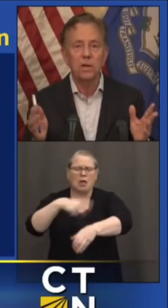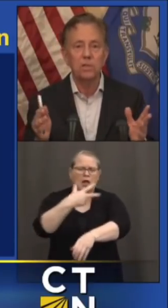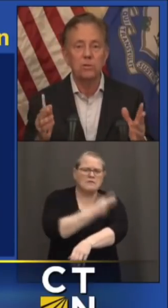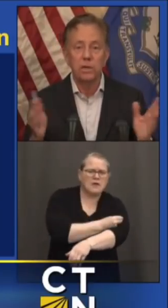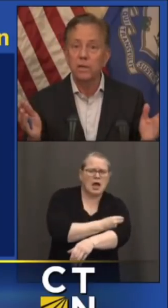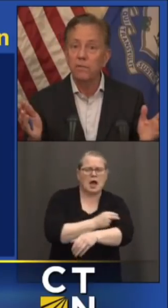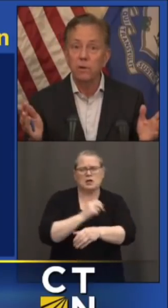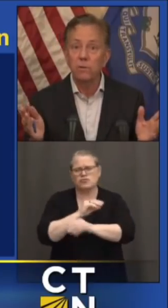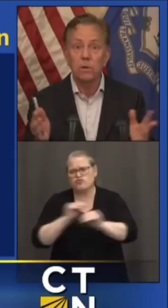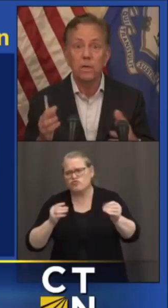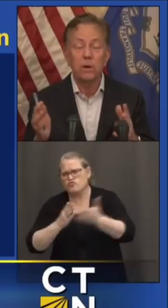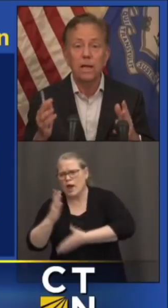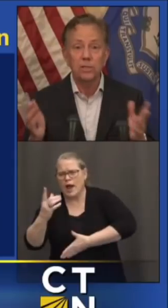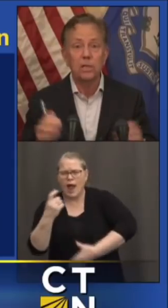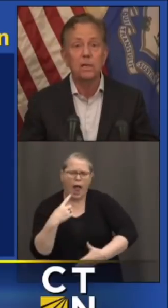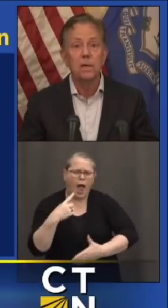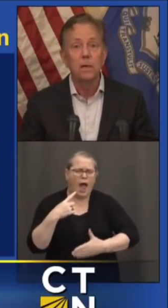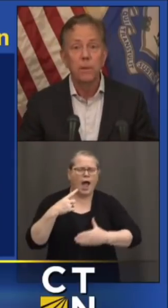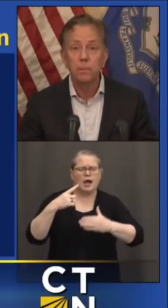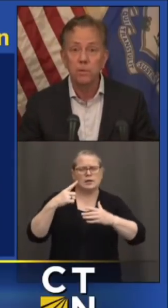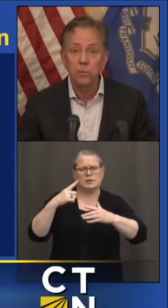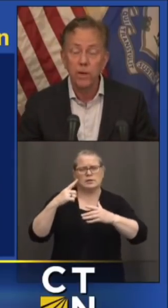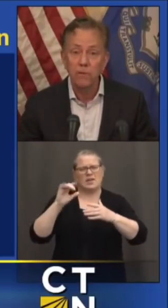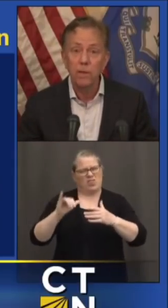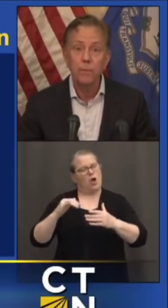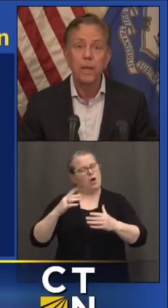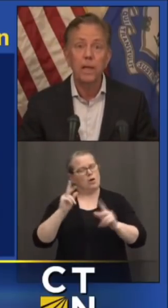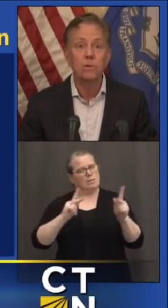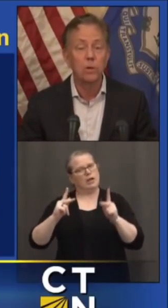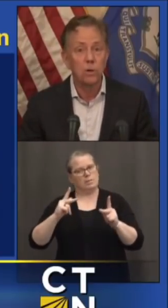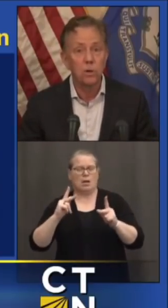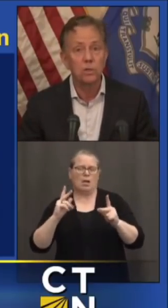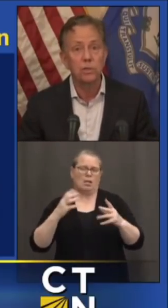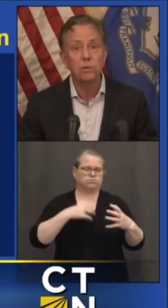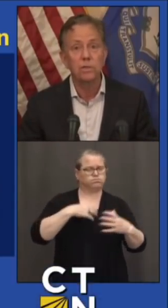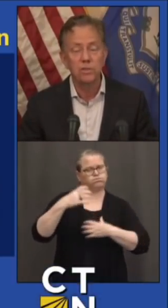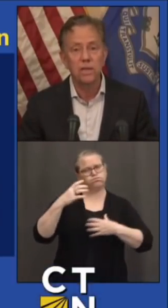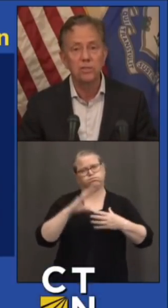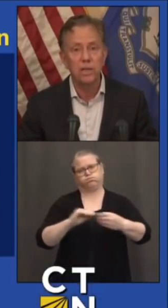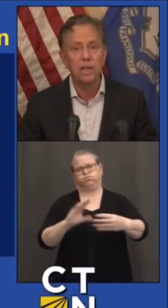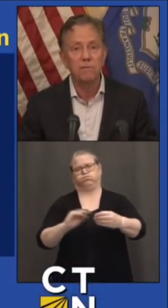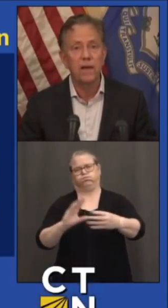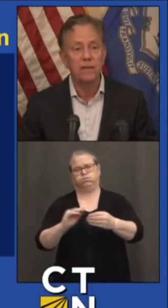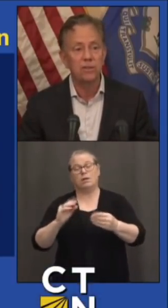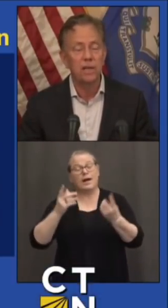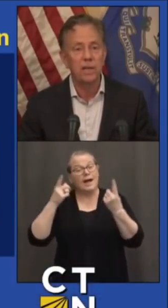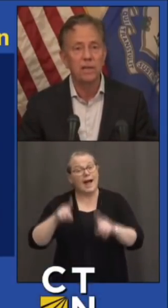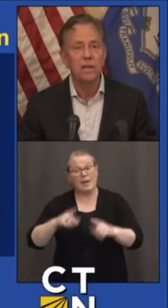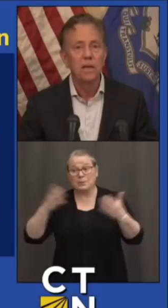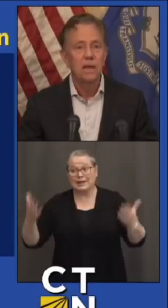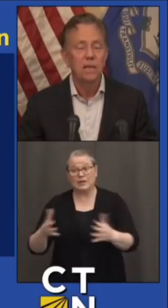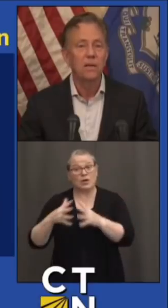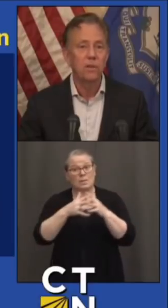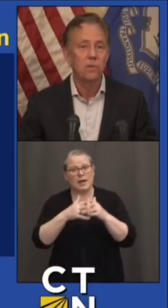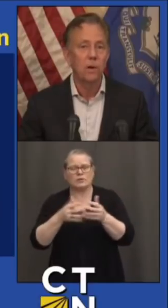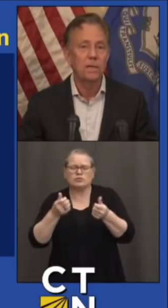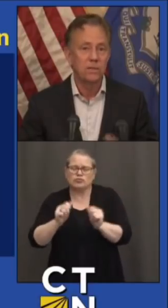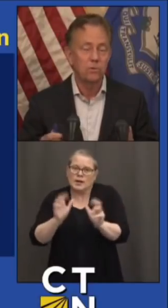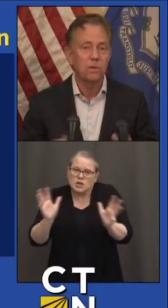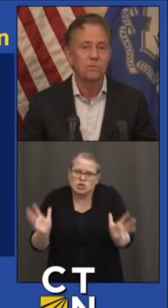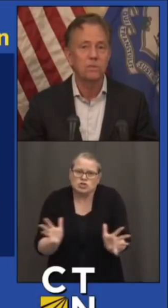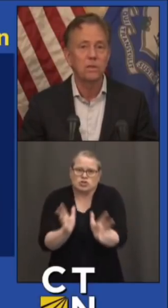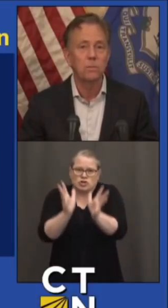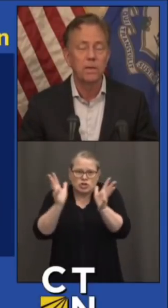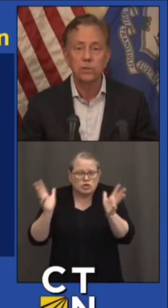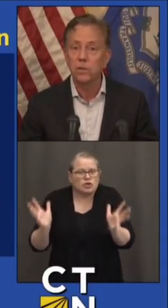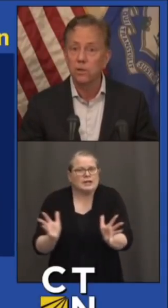state and our country and even internationally, people are doing everything we can to encourage you and incent you to get vaccinated and give you the right